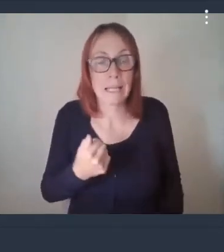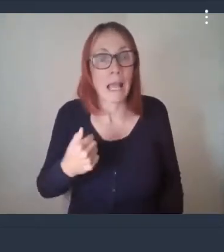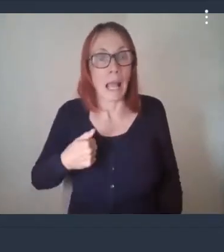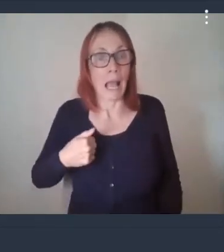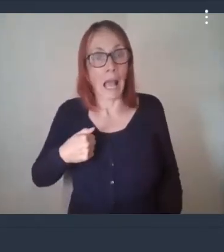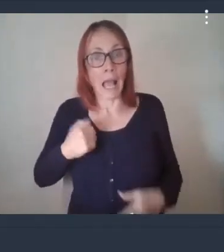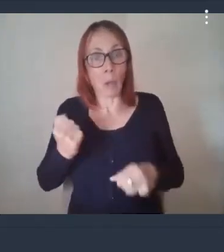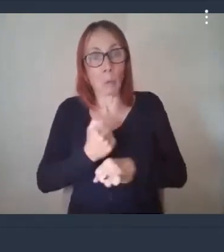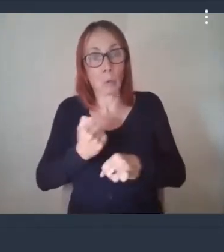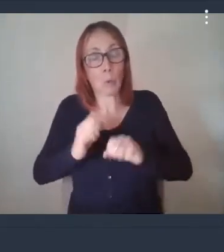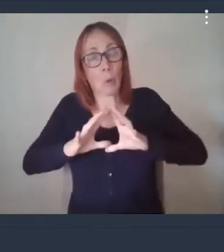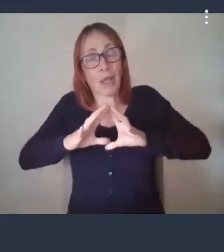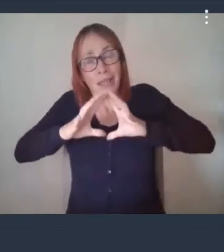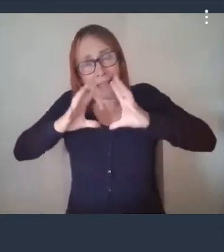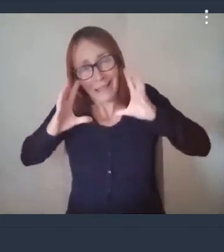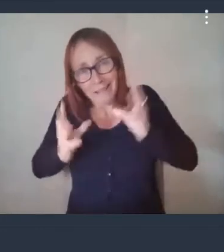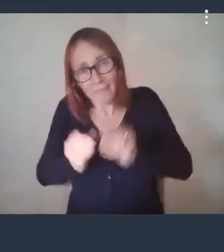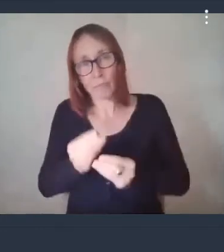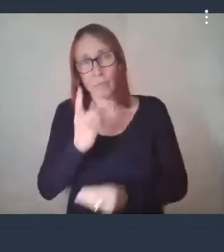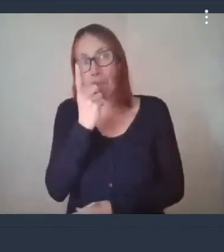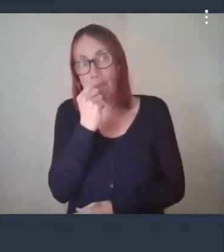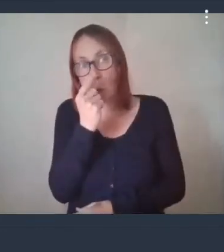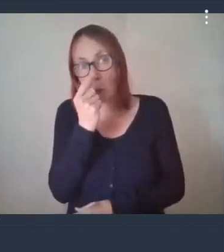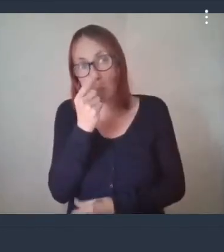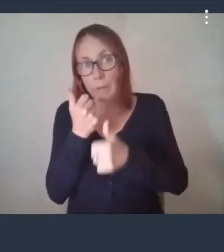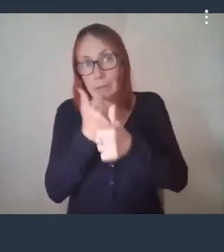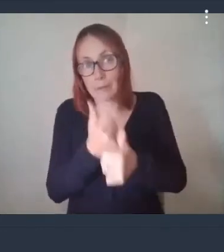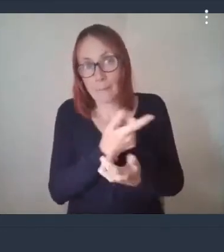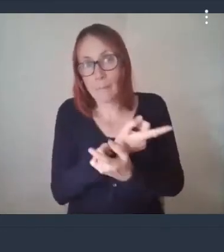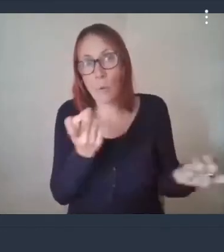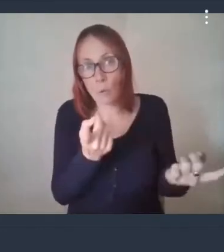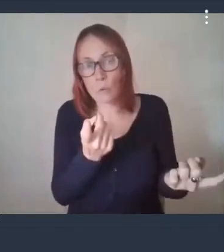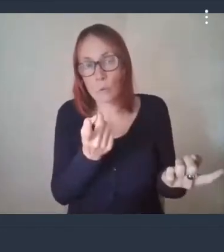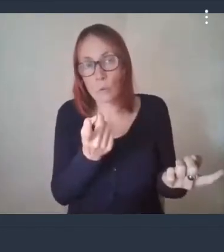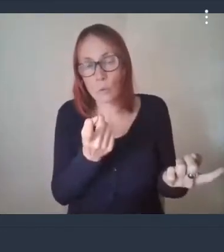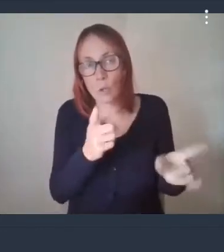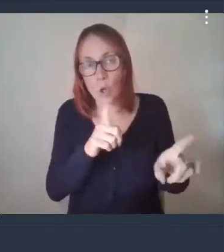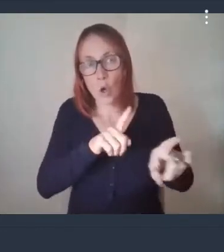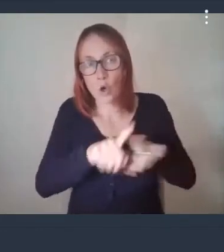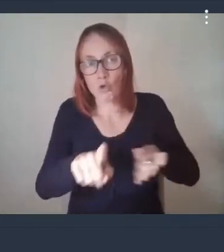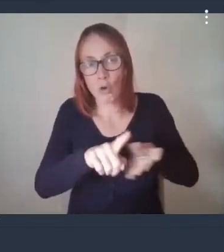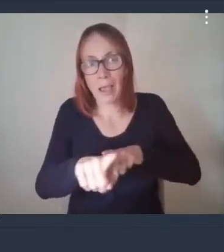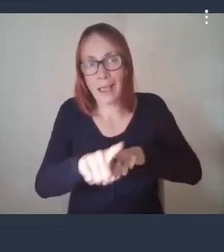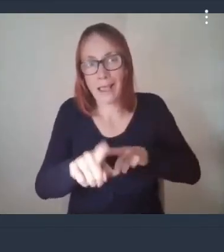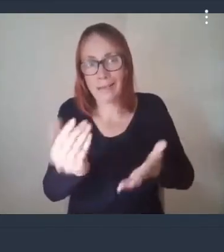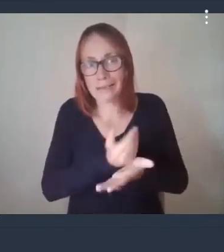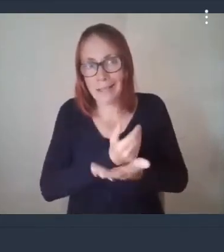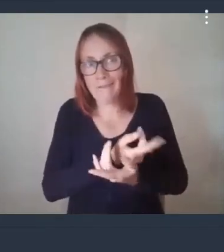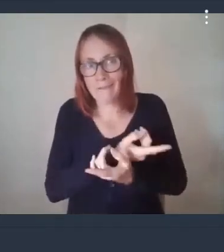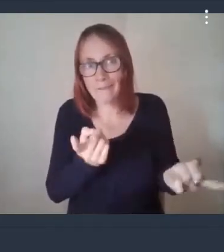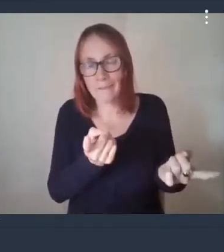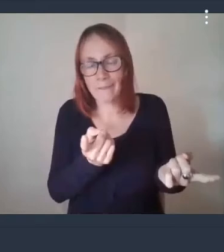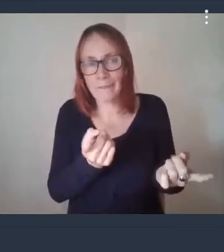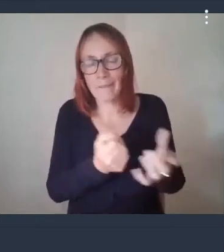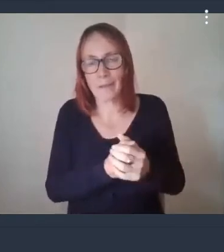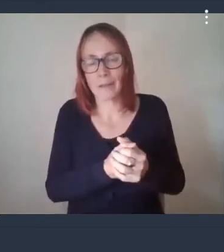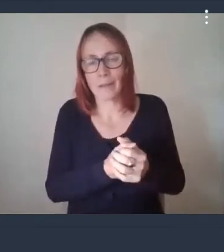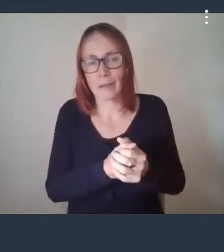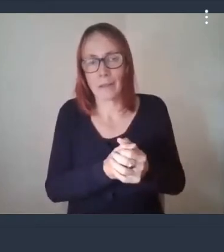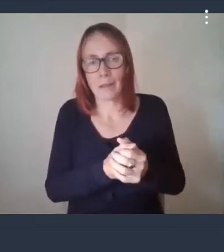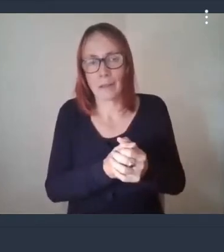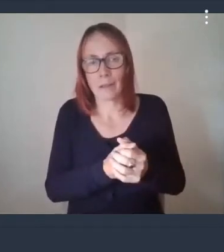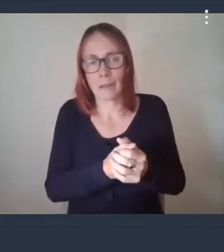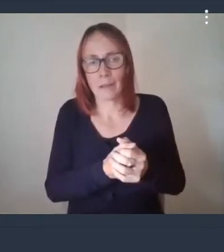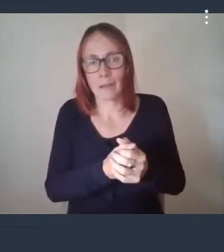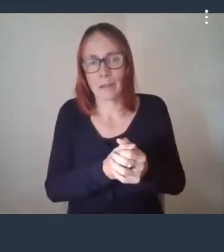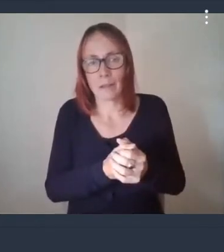i can to support you during this to make sure that we all come through this in one piece and all have